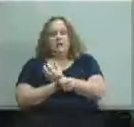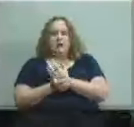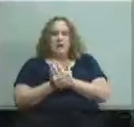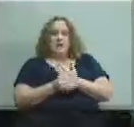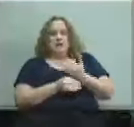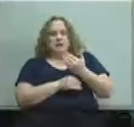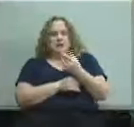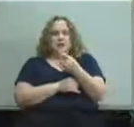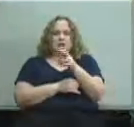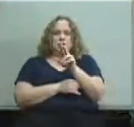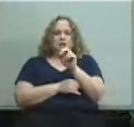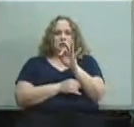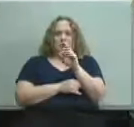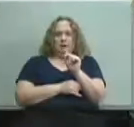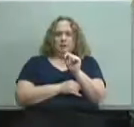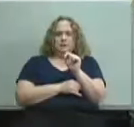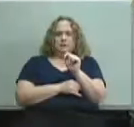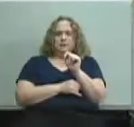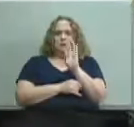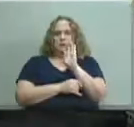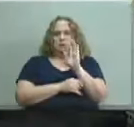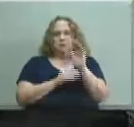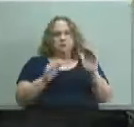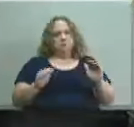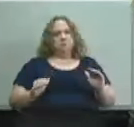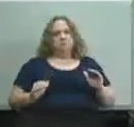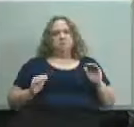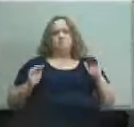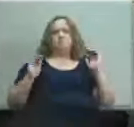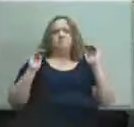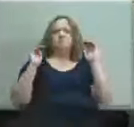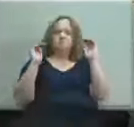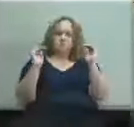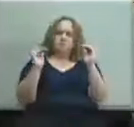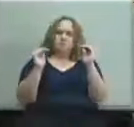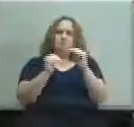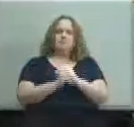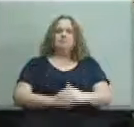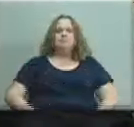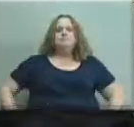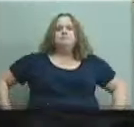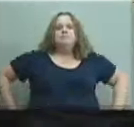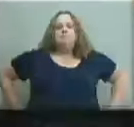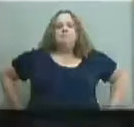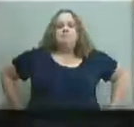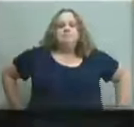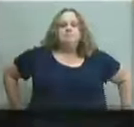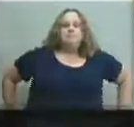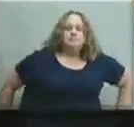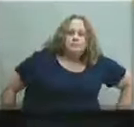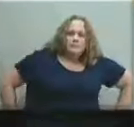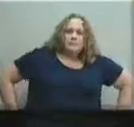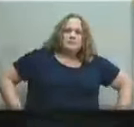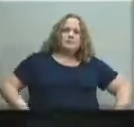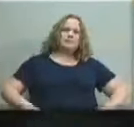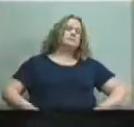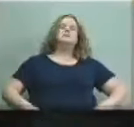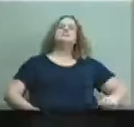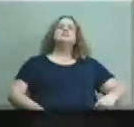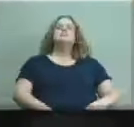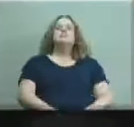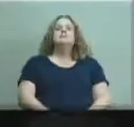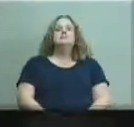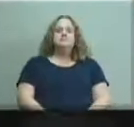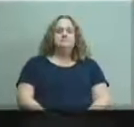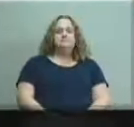next iteration um the next the next iteration um so the plan is